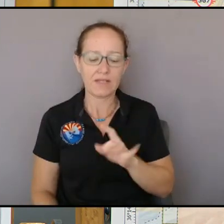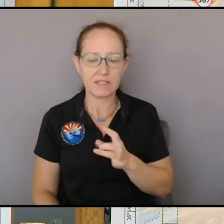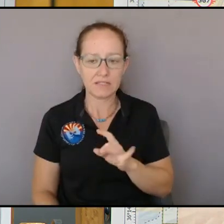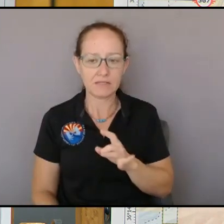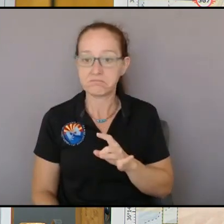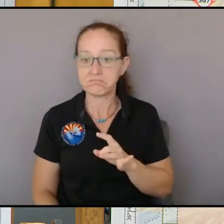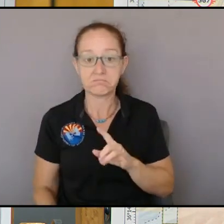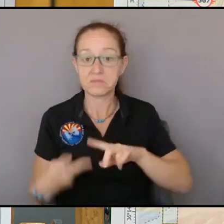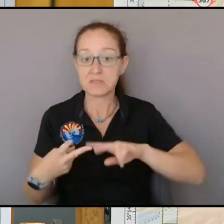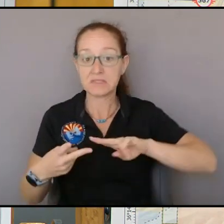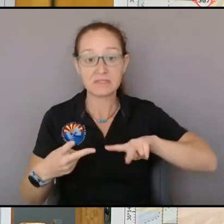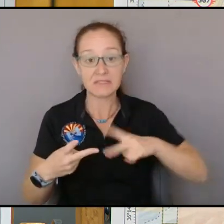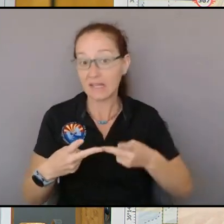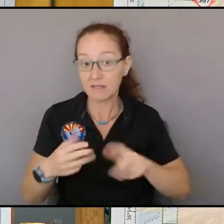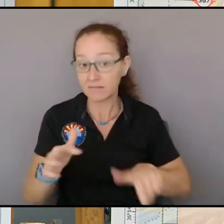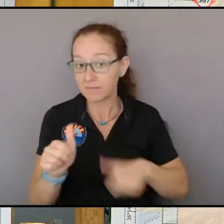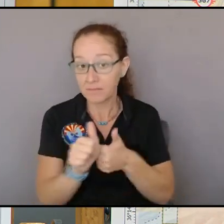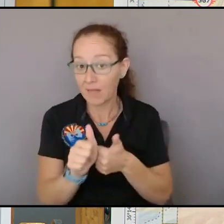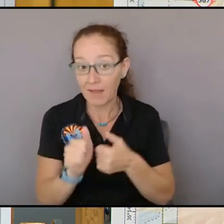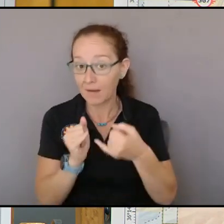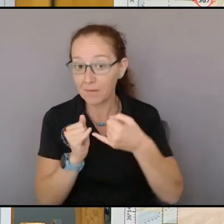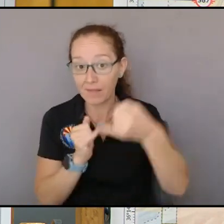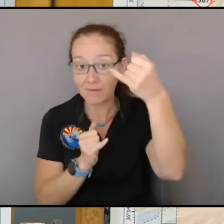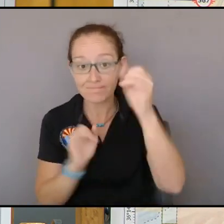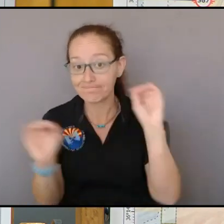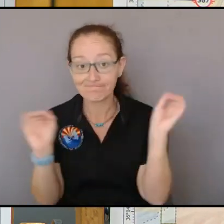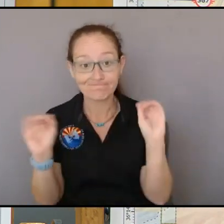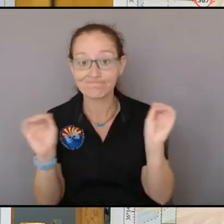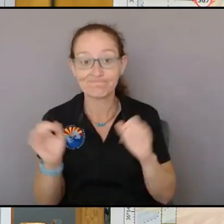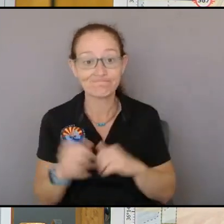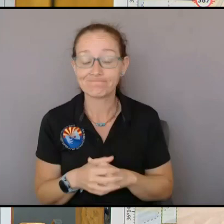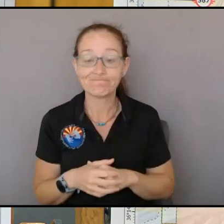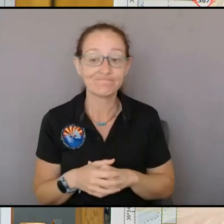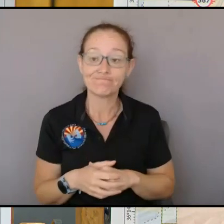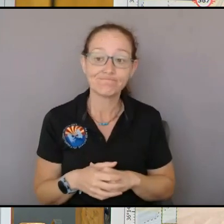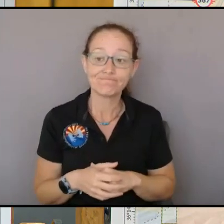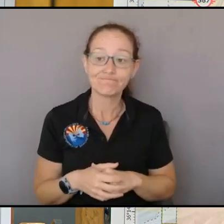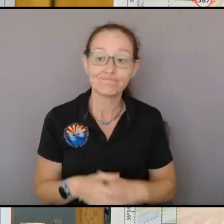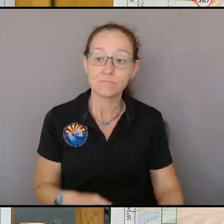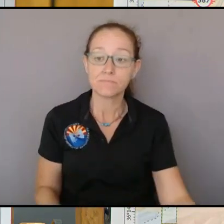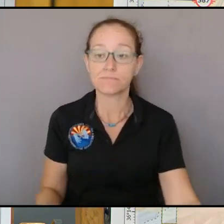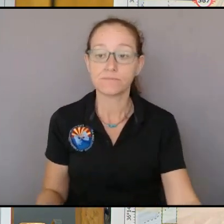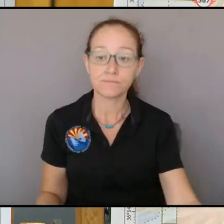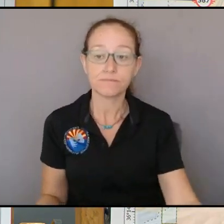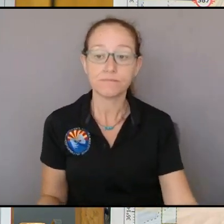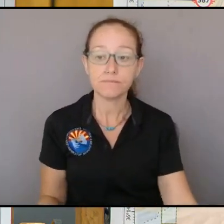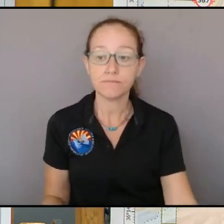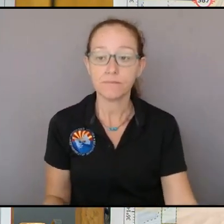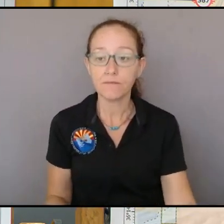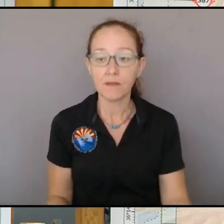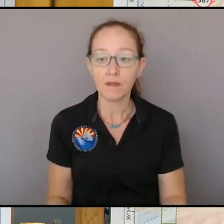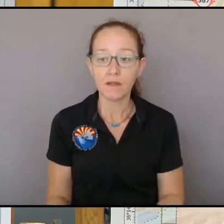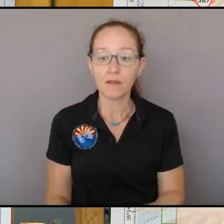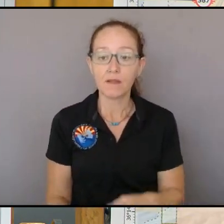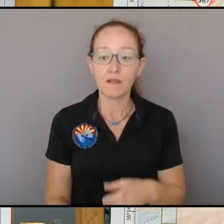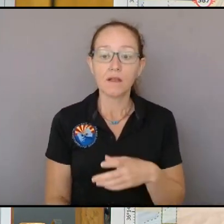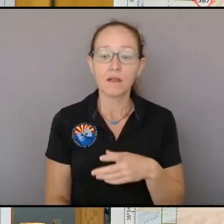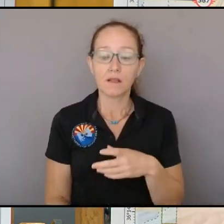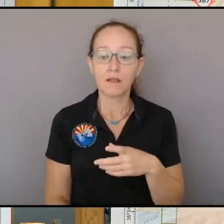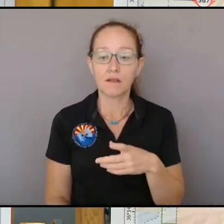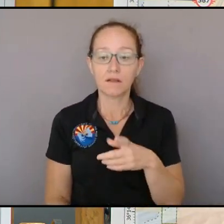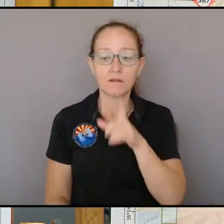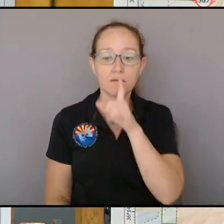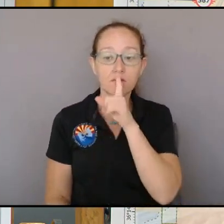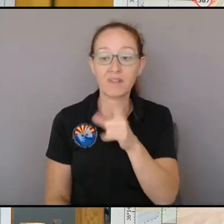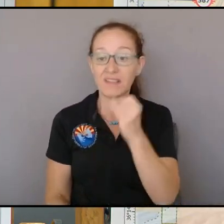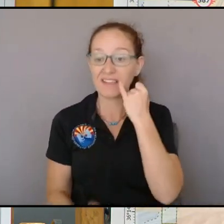there's no back line that back feeds you should call it but that comes in from a different area so if this line gets damaged then